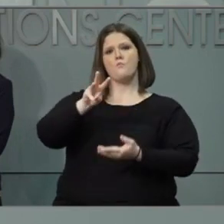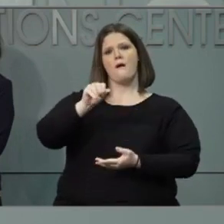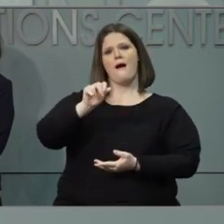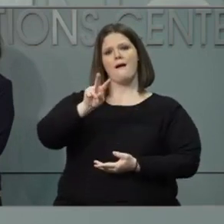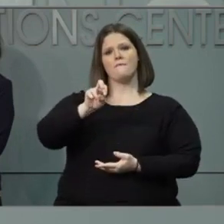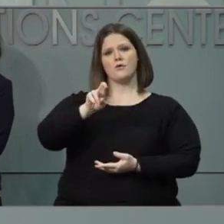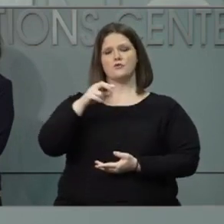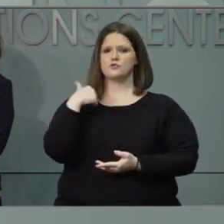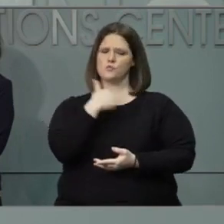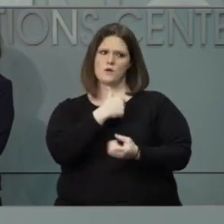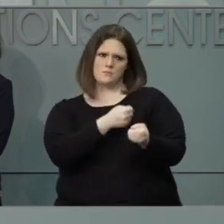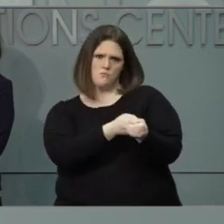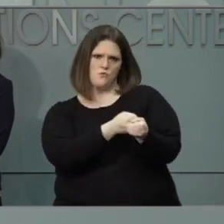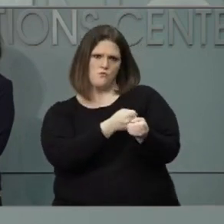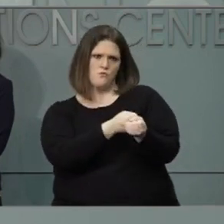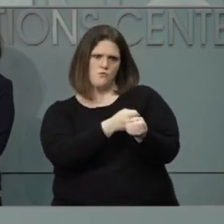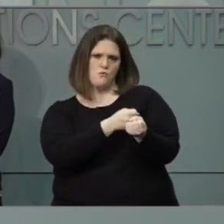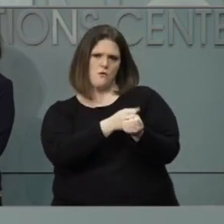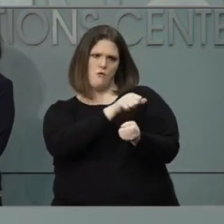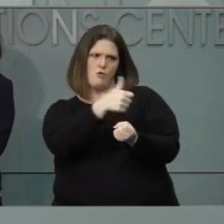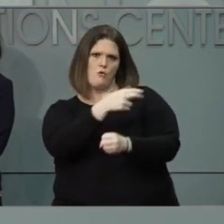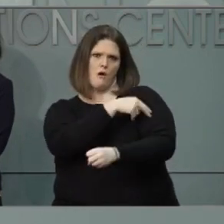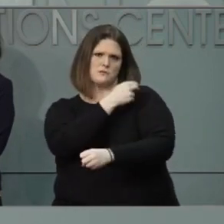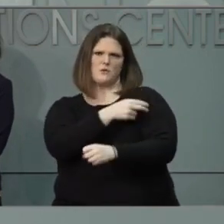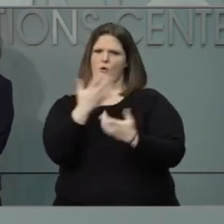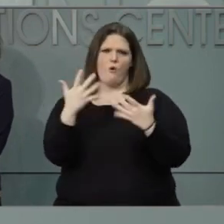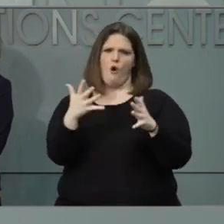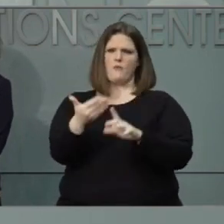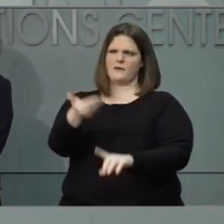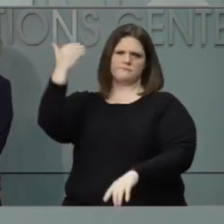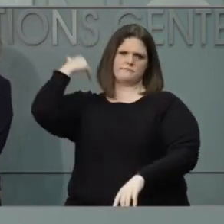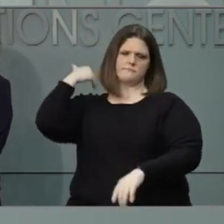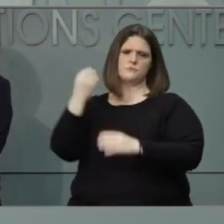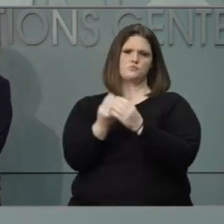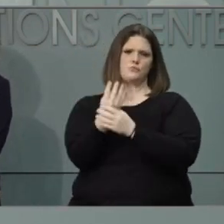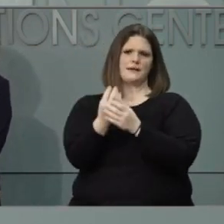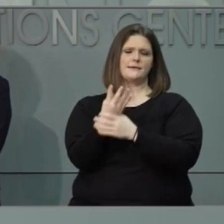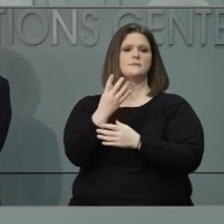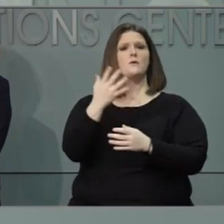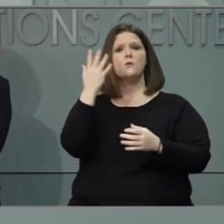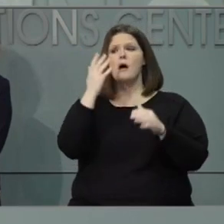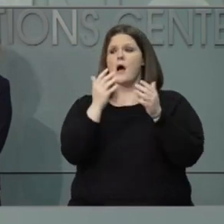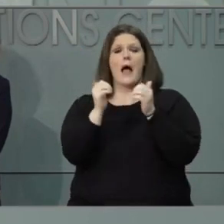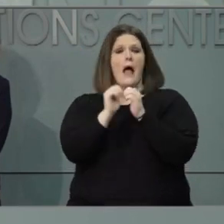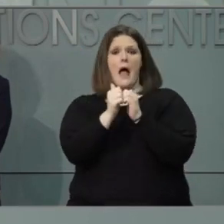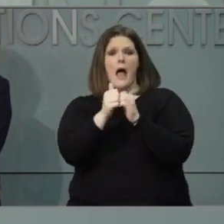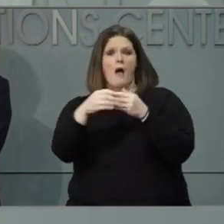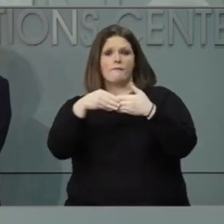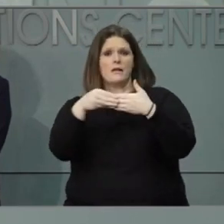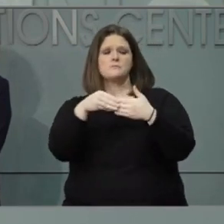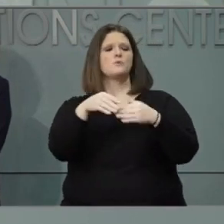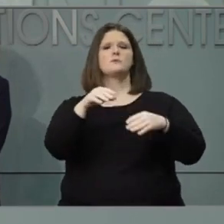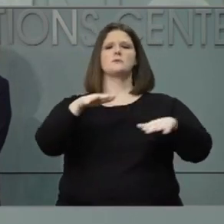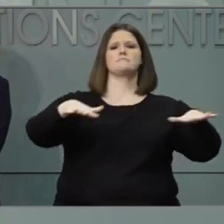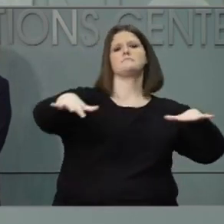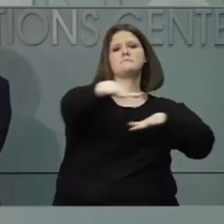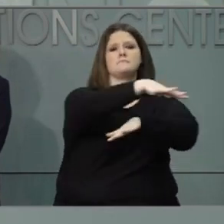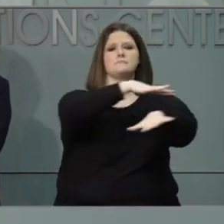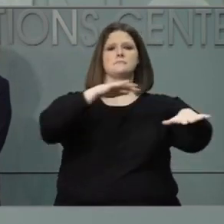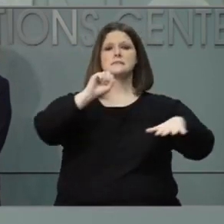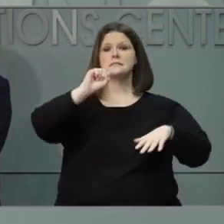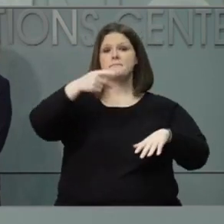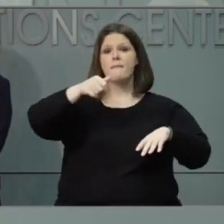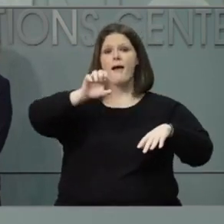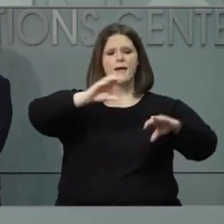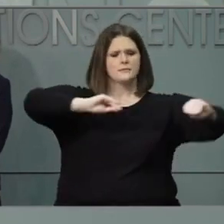response effort. was done back in the spring. Both so folks can use space differently as well as using their staff differently to